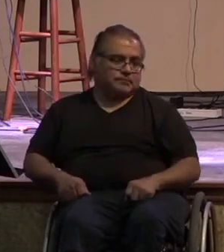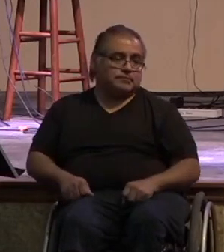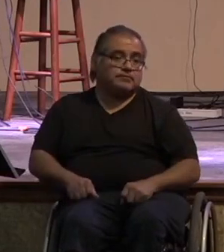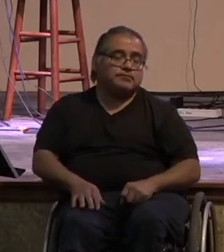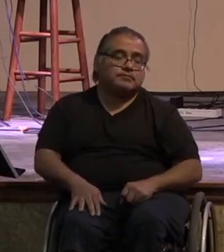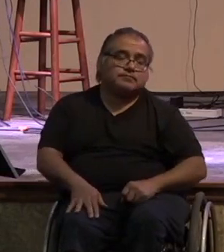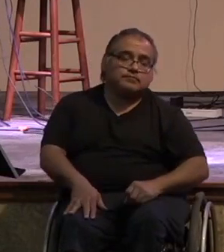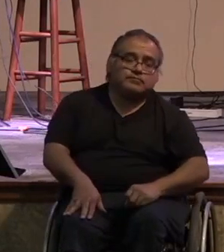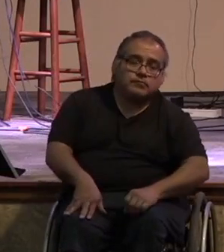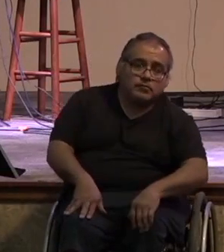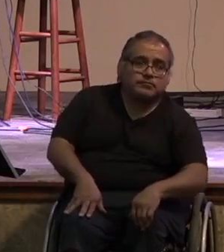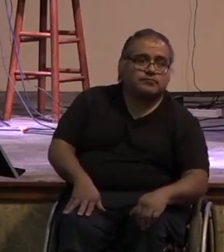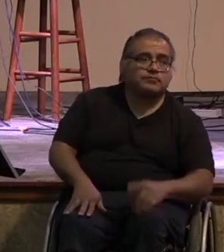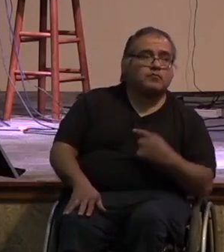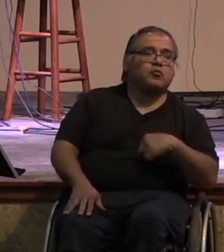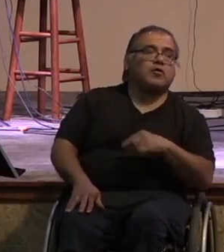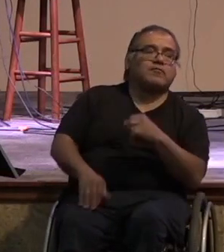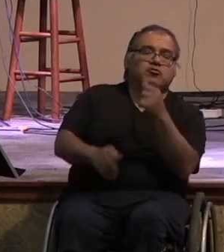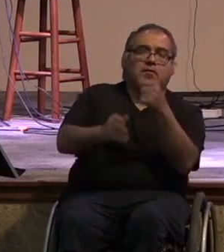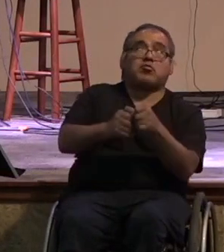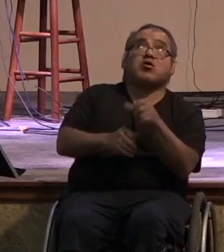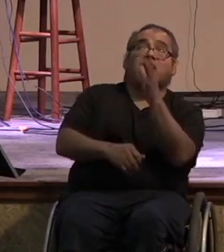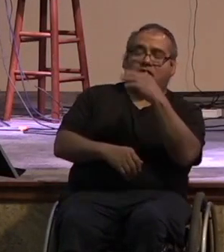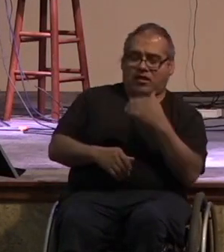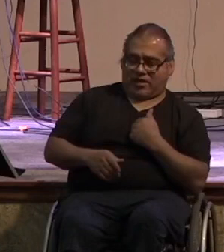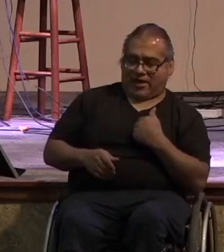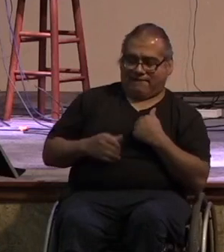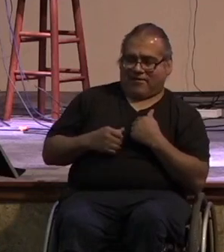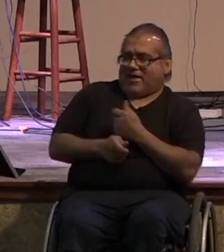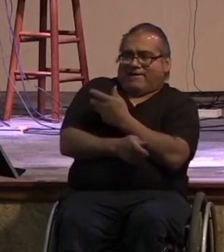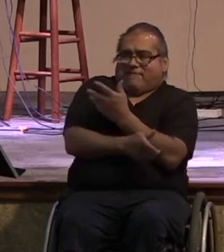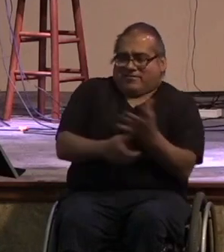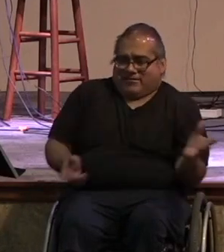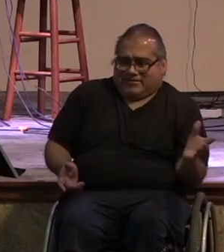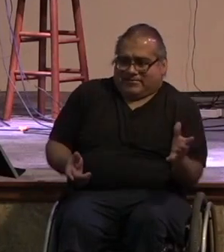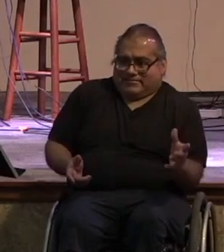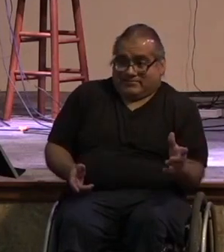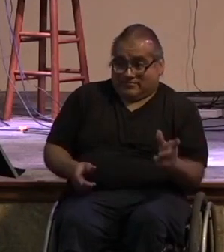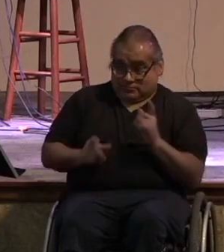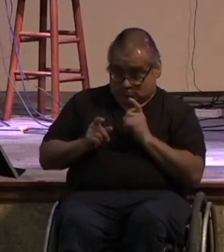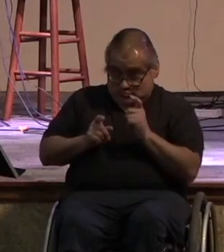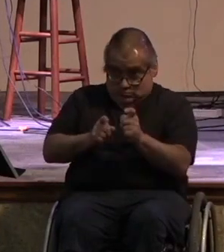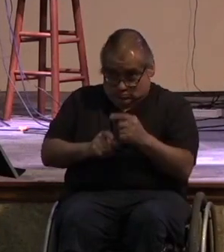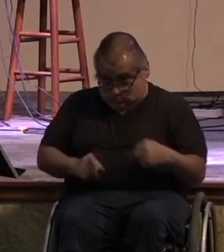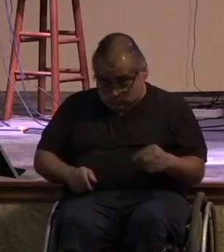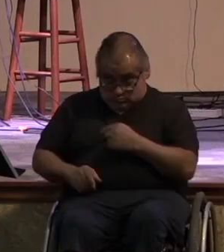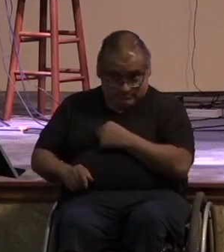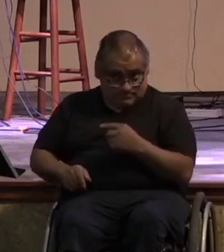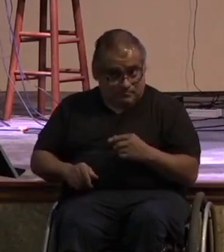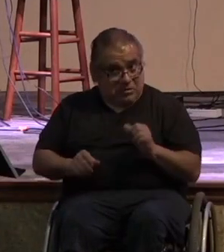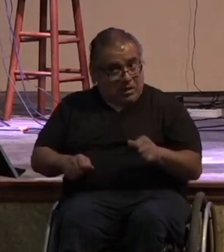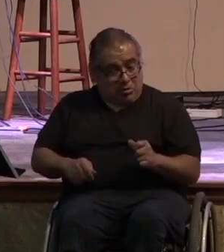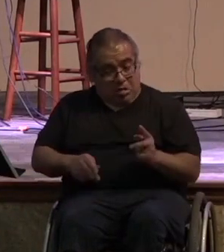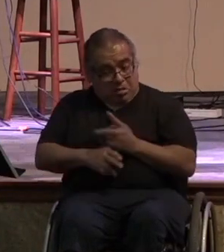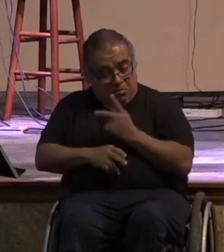we have to remember that god has all the things they're all his he created all of it he is able to multiply anything he